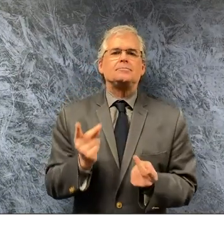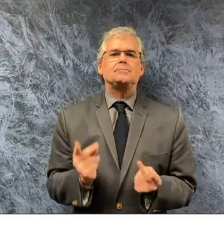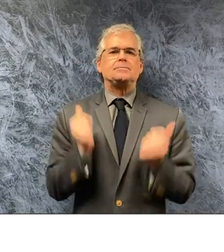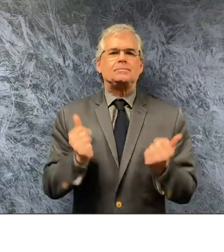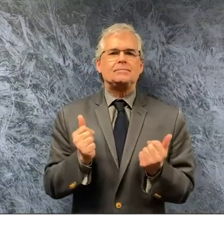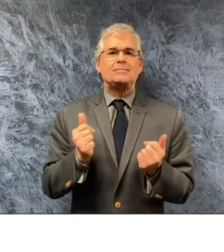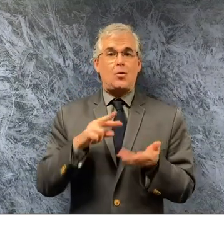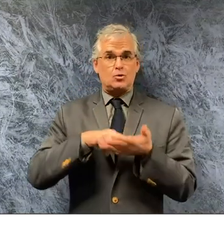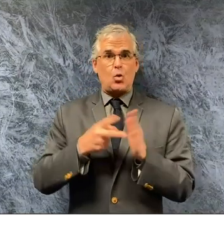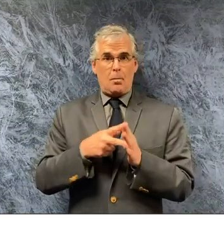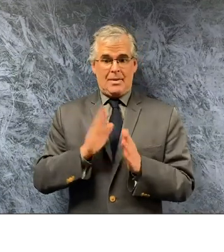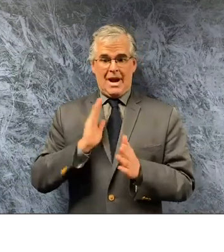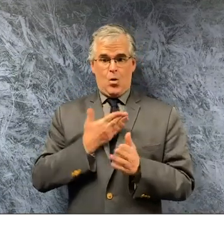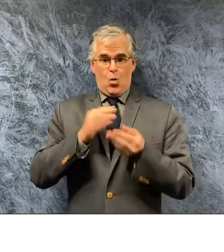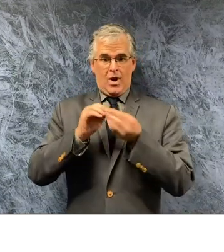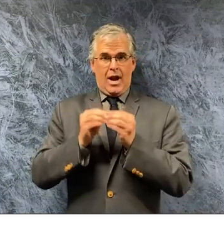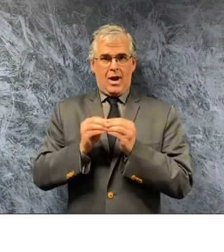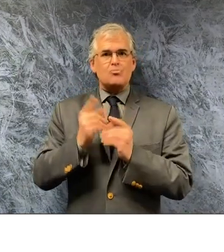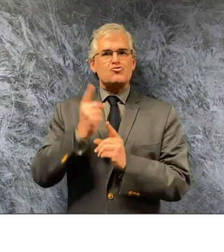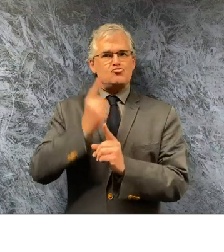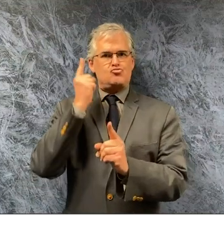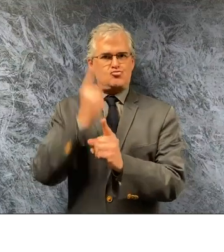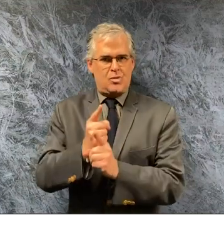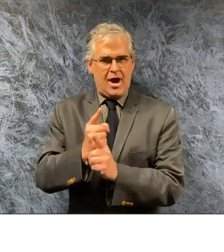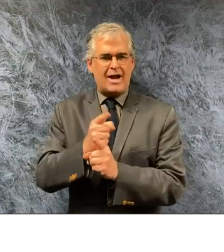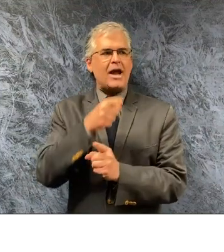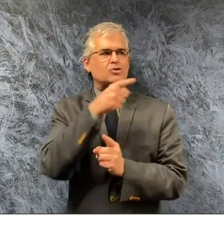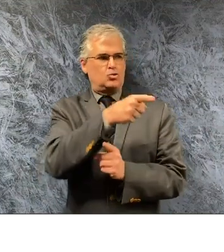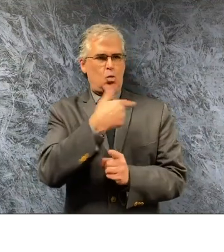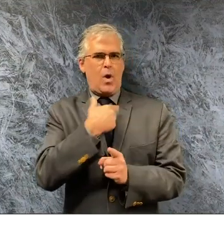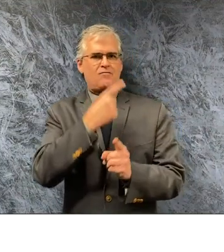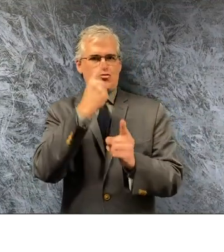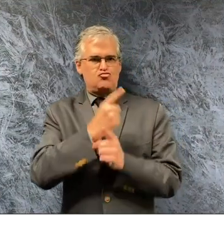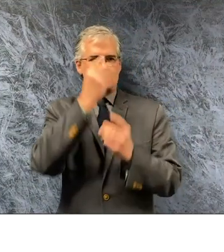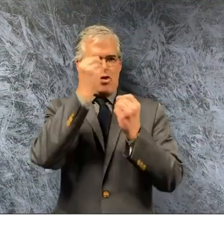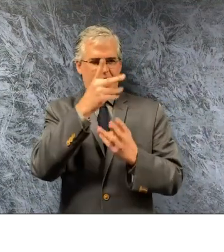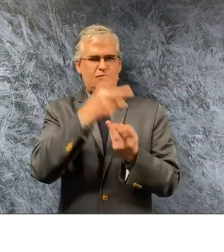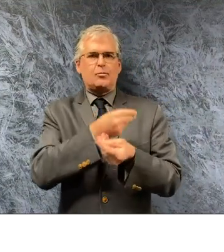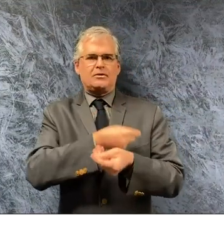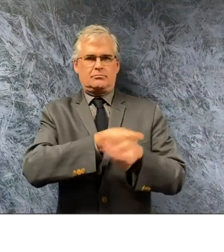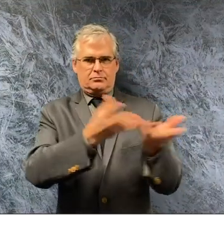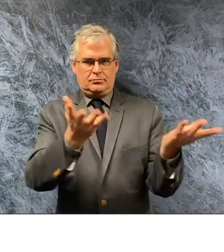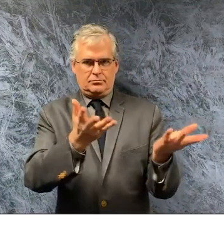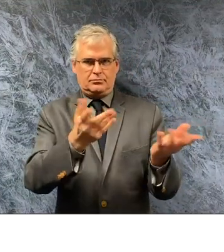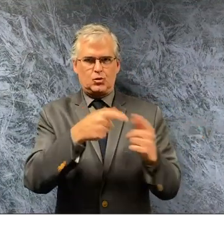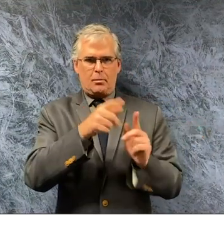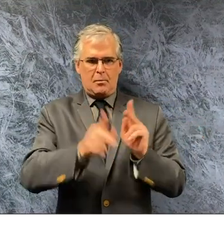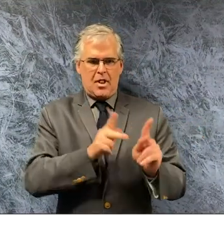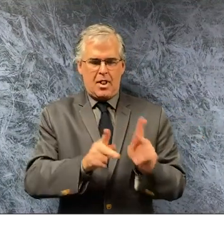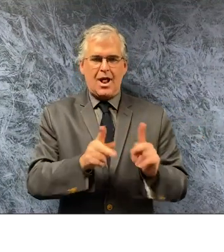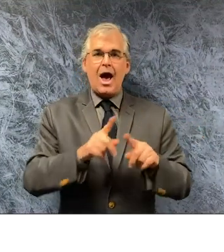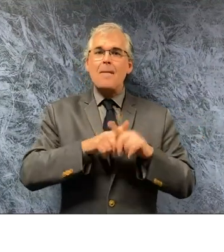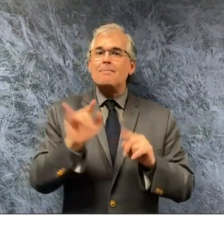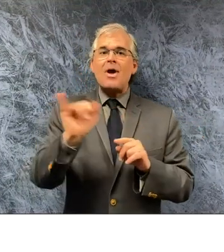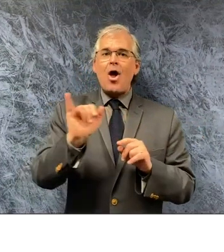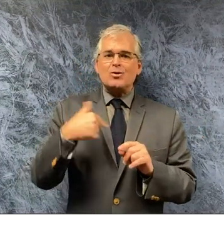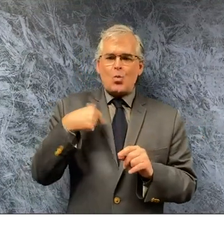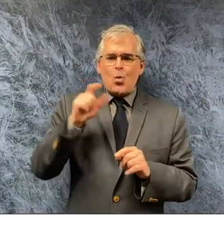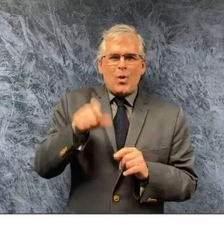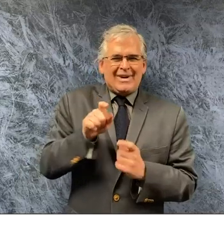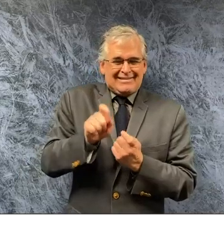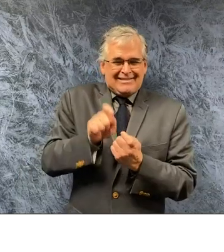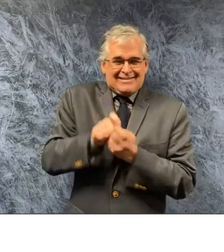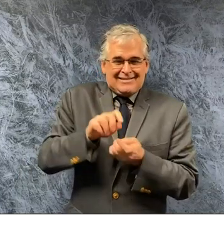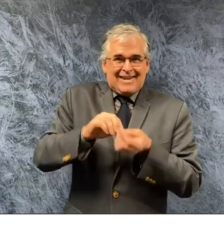but also for our modeling when you show our models and it's going like this and then it makes a big jump and it goes back like this it's not done that way it's just way it was